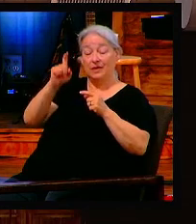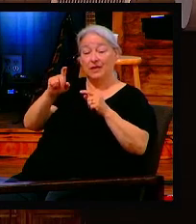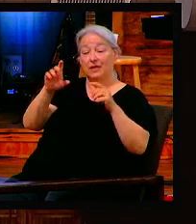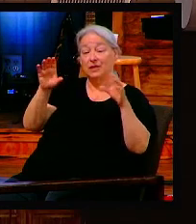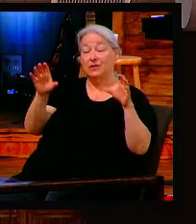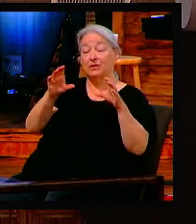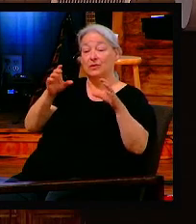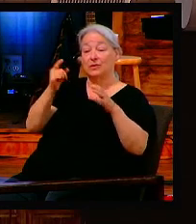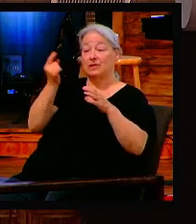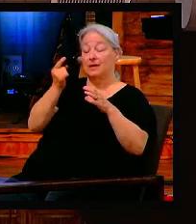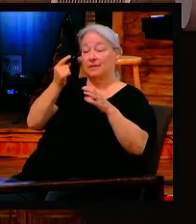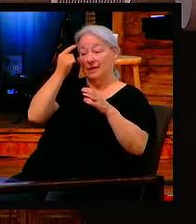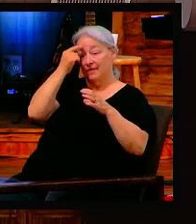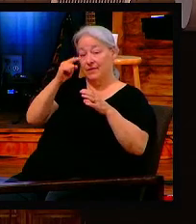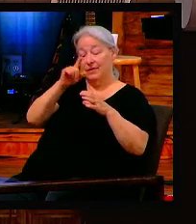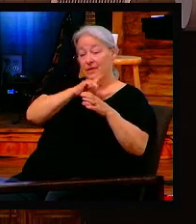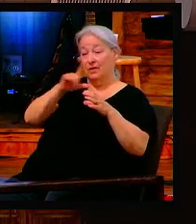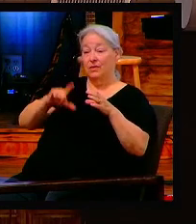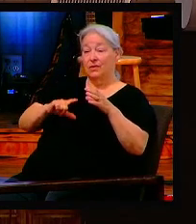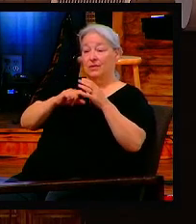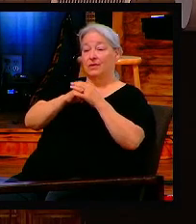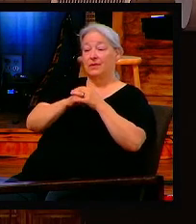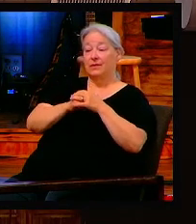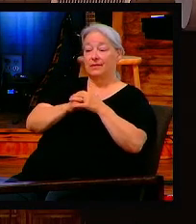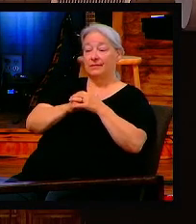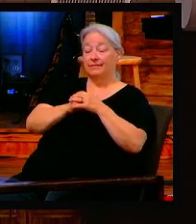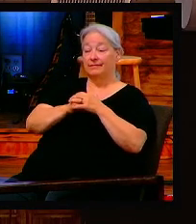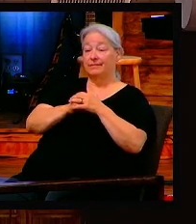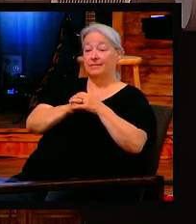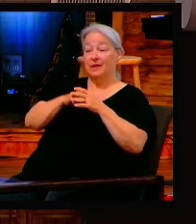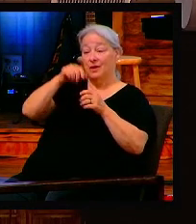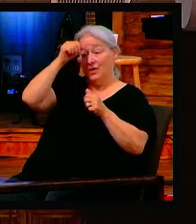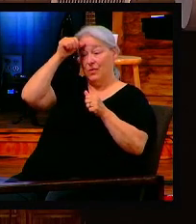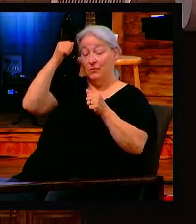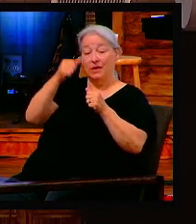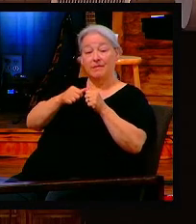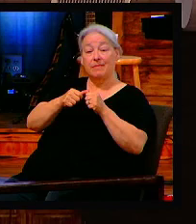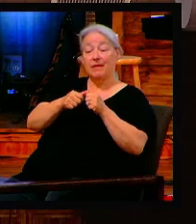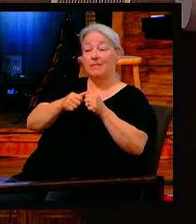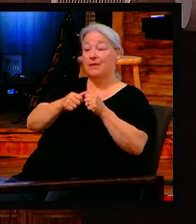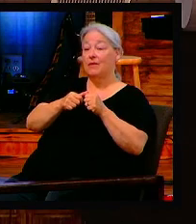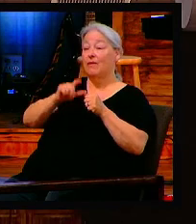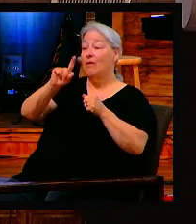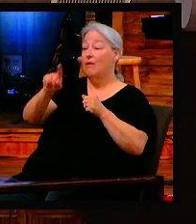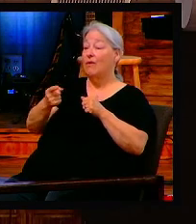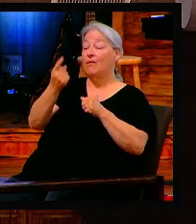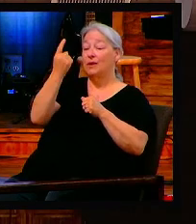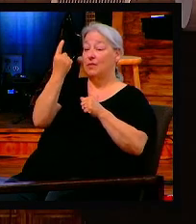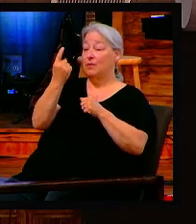only one man showed up at Calvary. They were close to Jesus. All the rest were ladies.